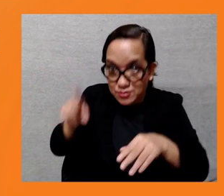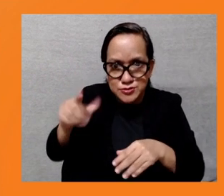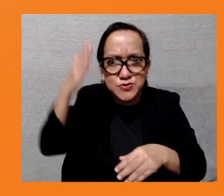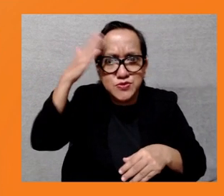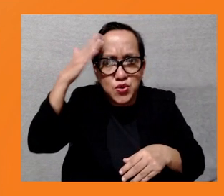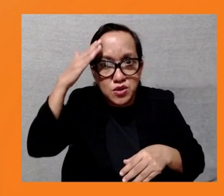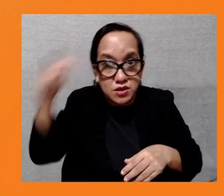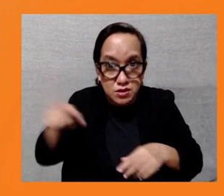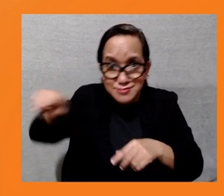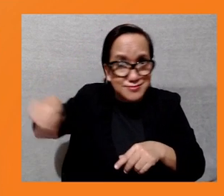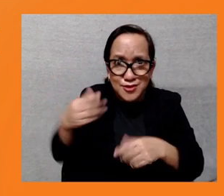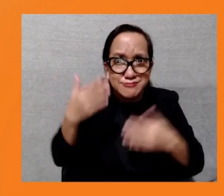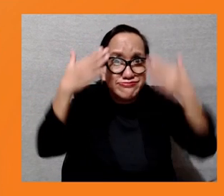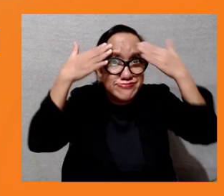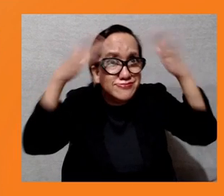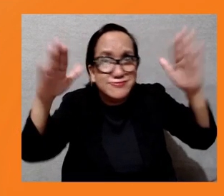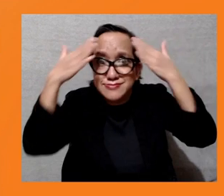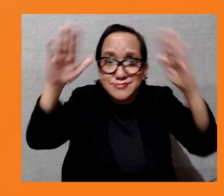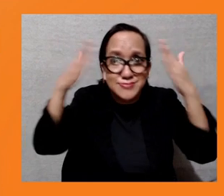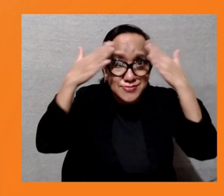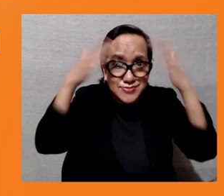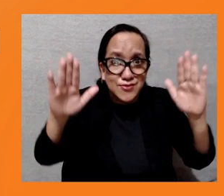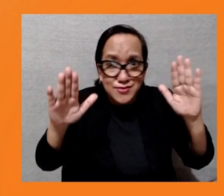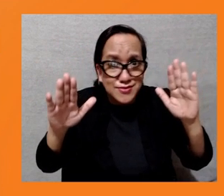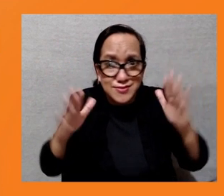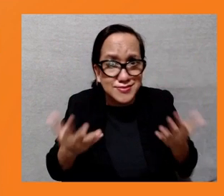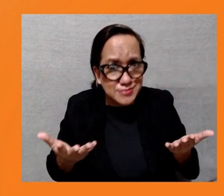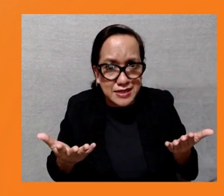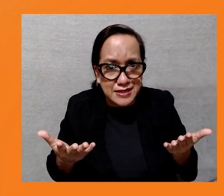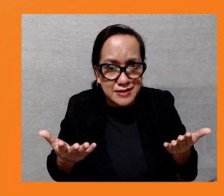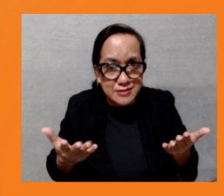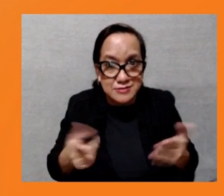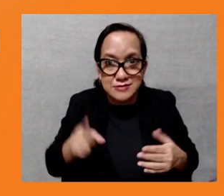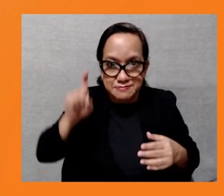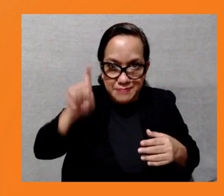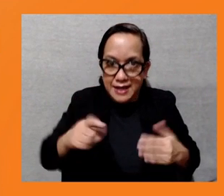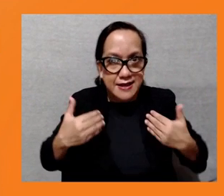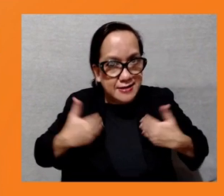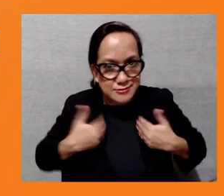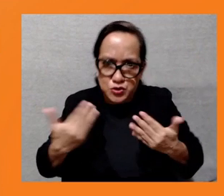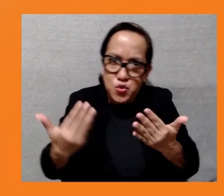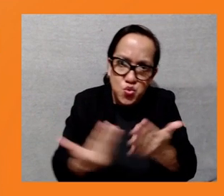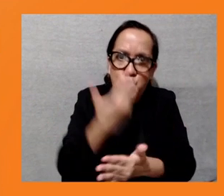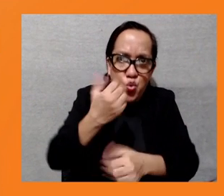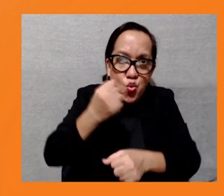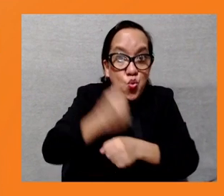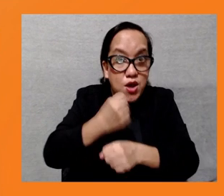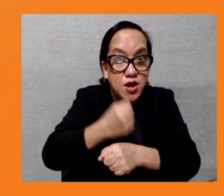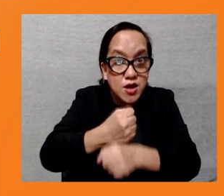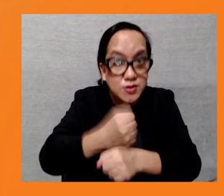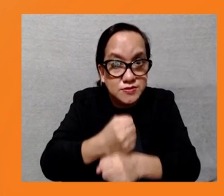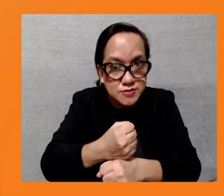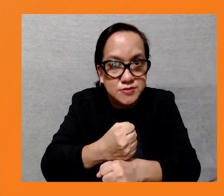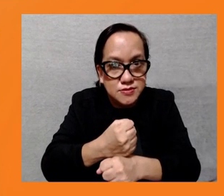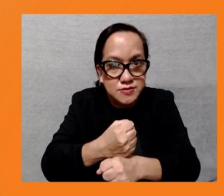remarks about new standards on labor and working conditions, especially for workers' health and safety.